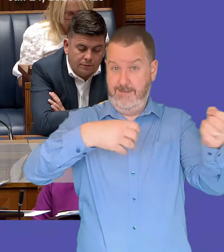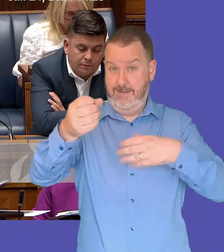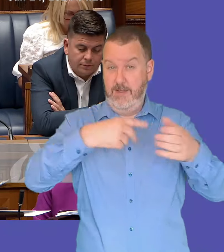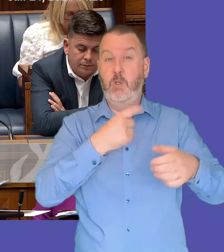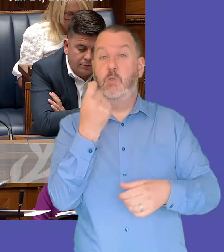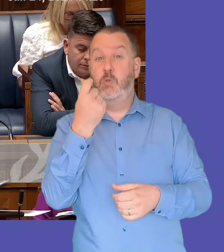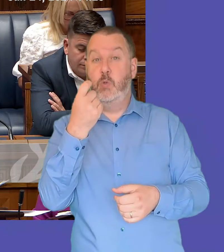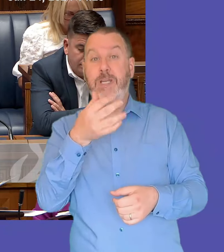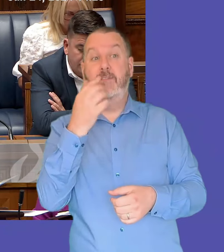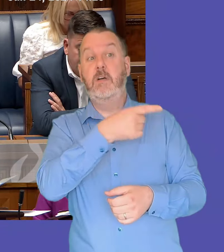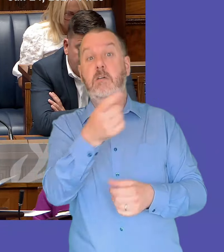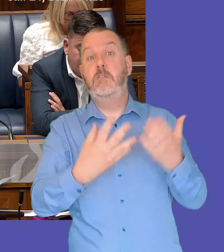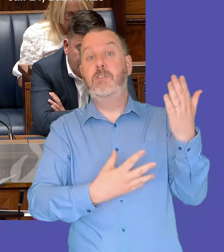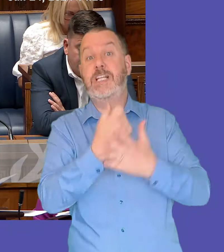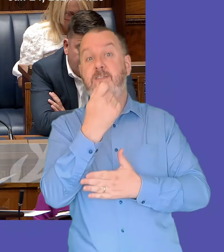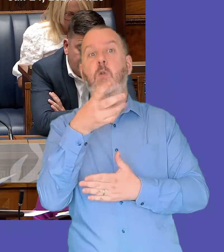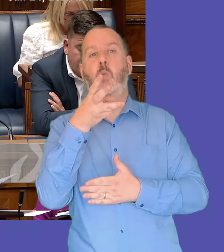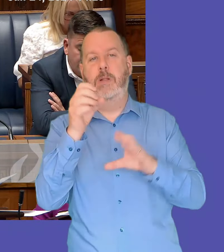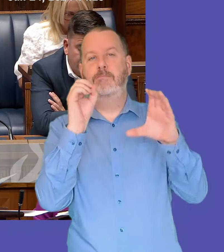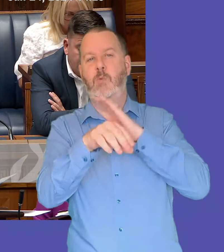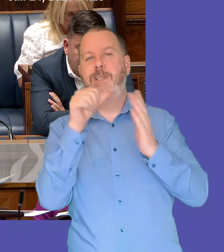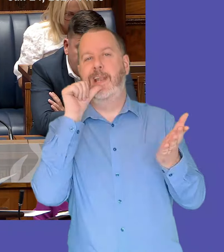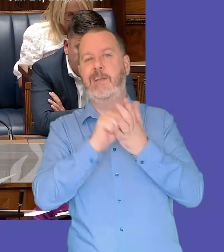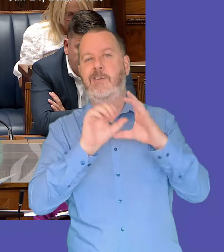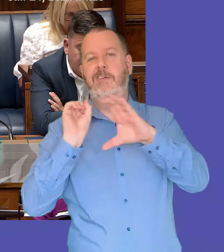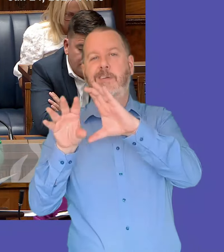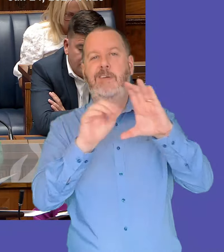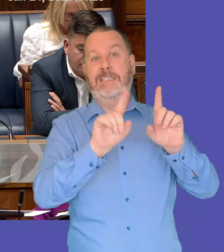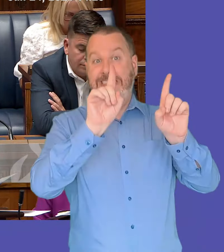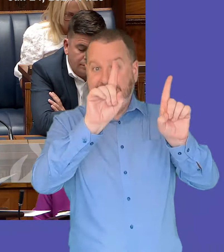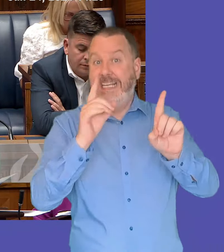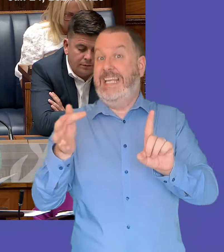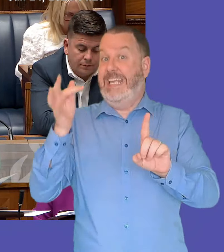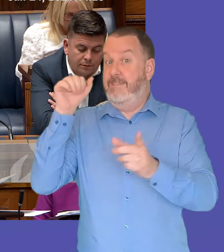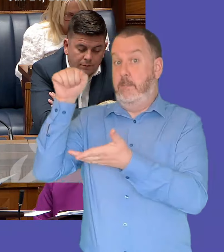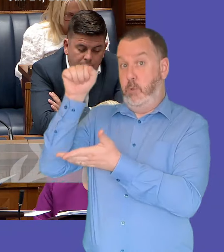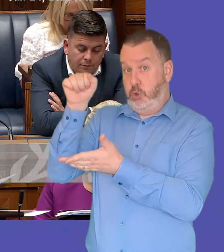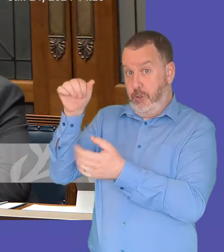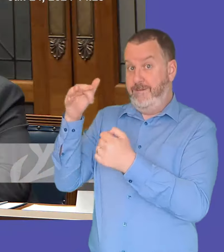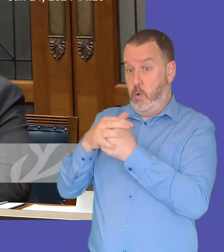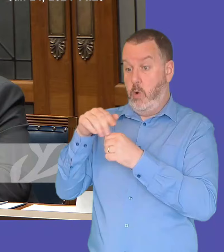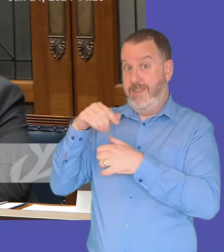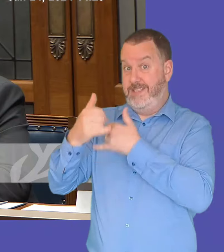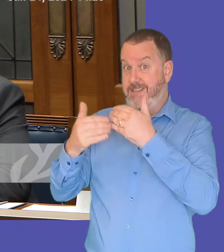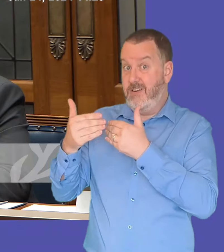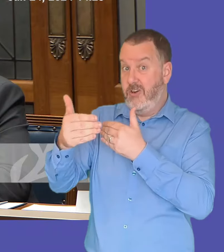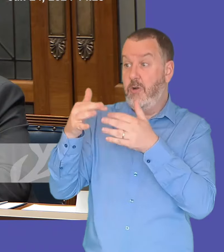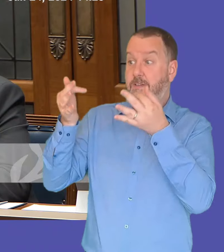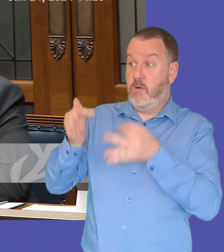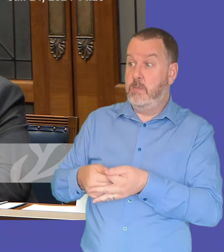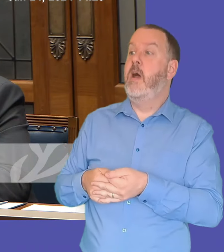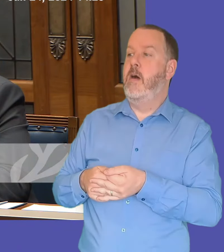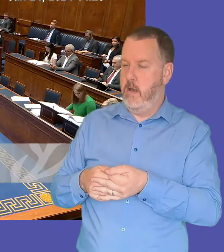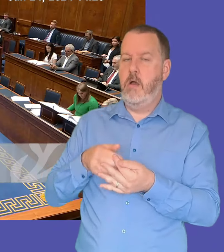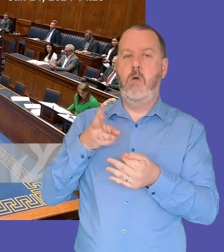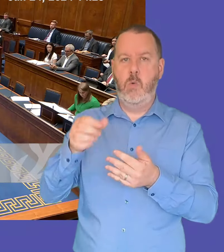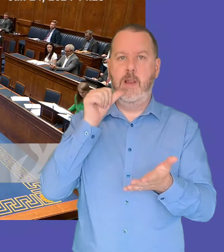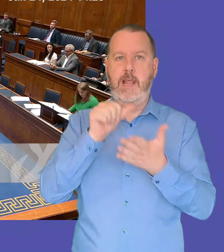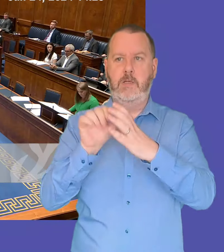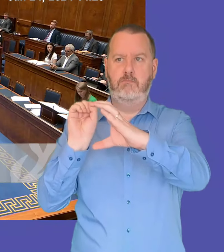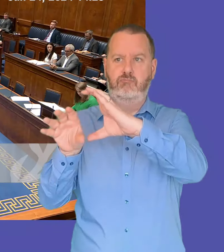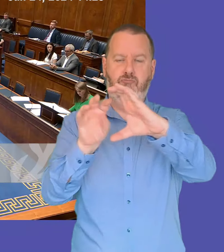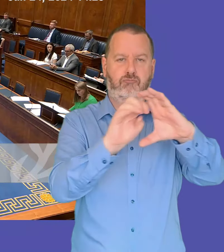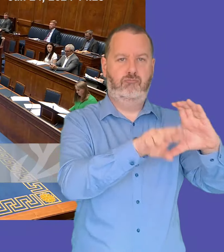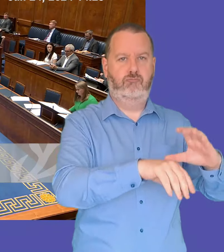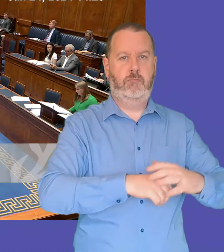issued were appropriate after a budget for each program and 24-25 has been confirmed uh coach